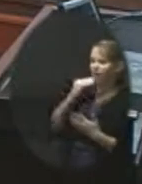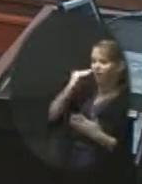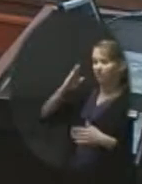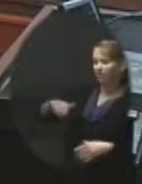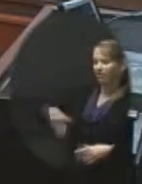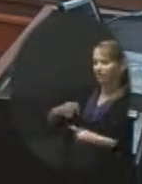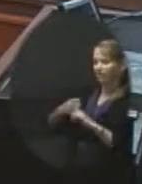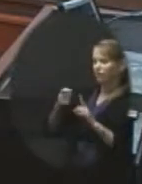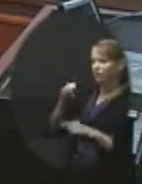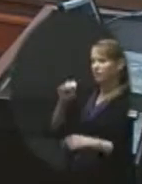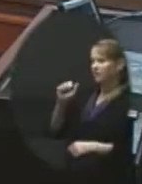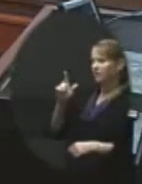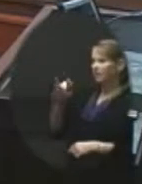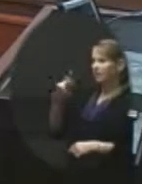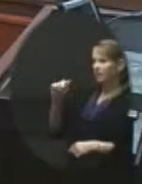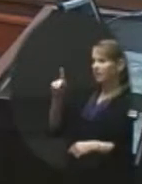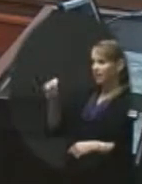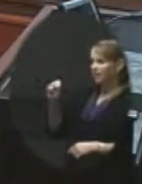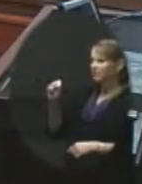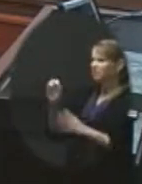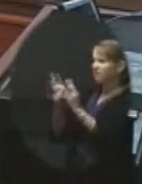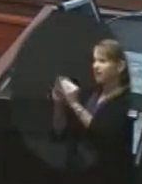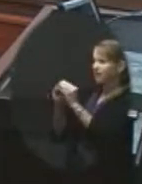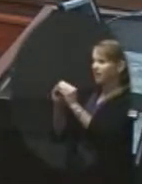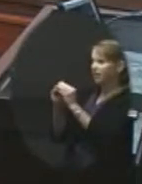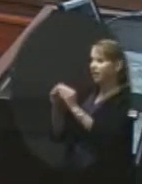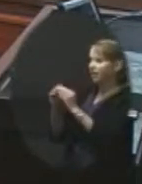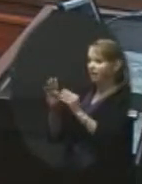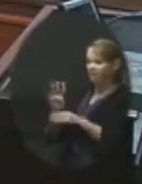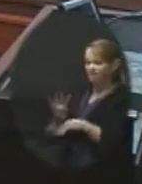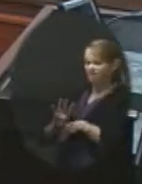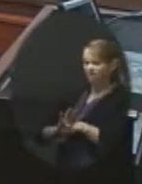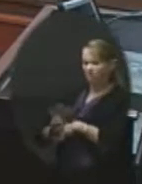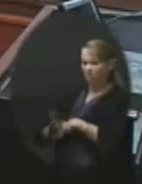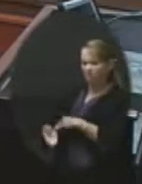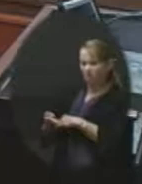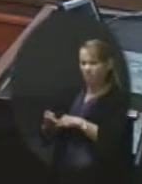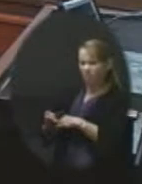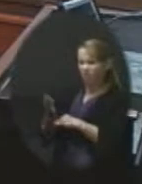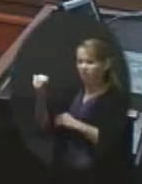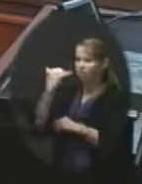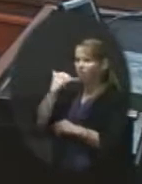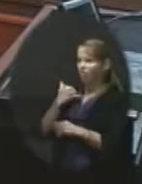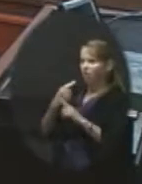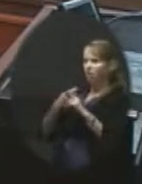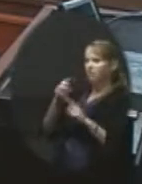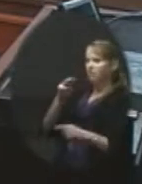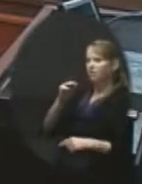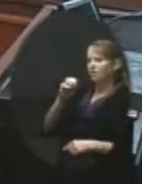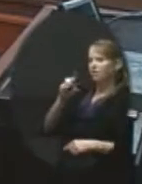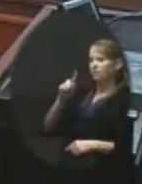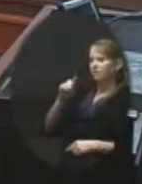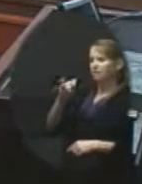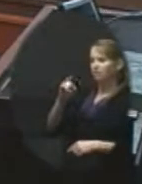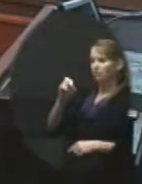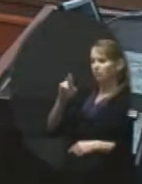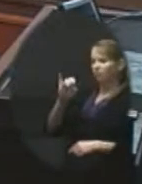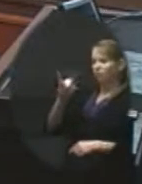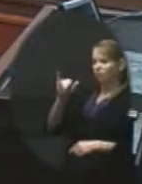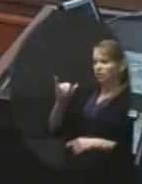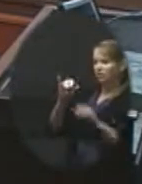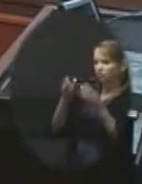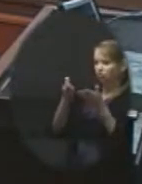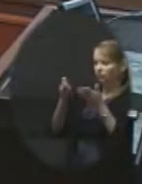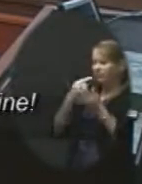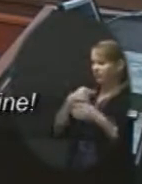I got a call this morning at four something from our meteorology, meteorologist service telling me that to be